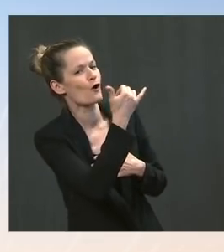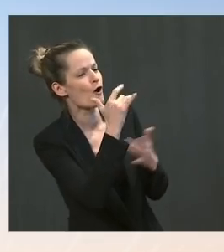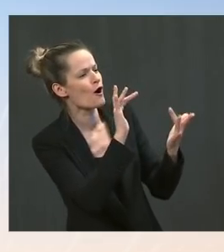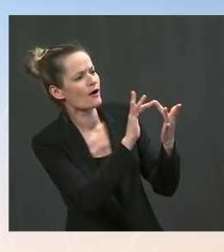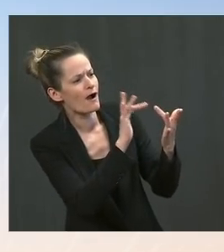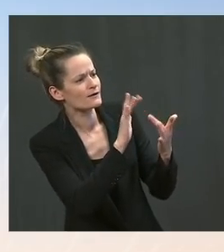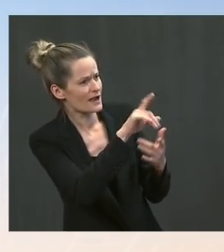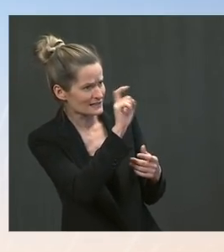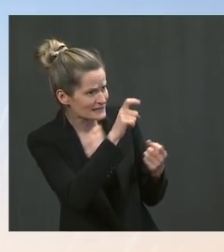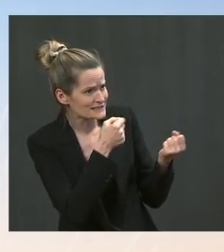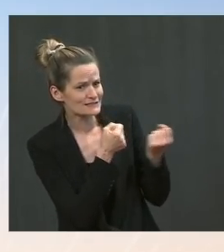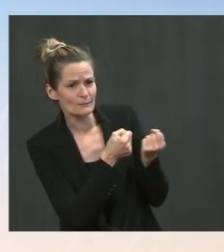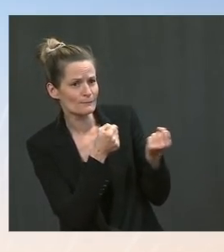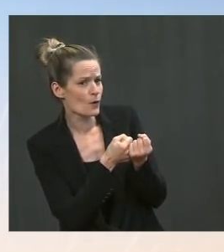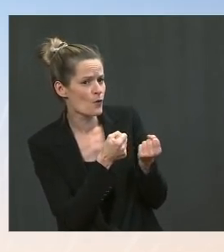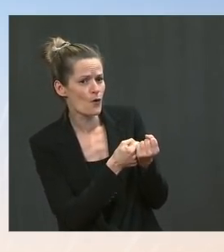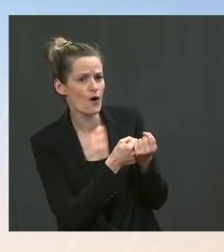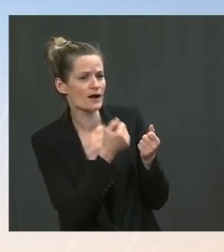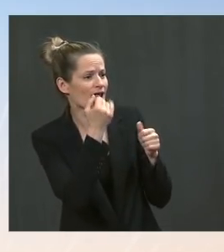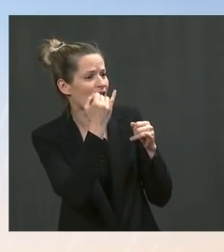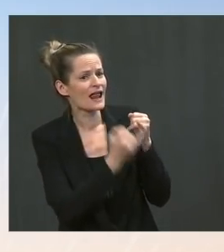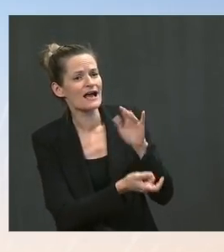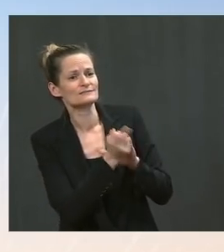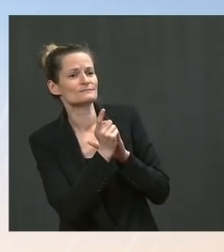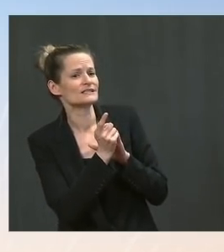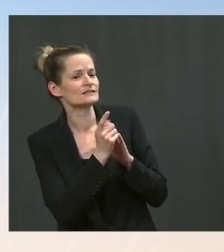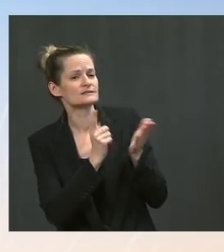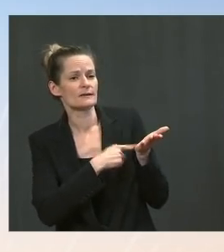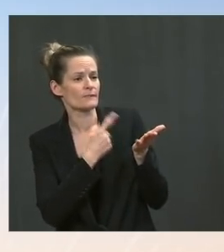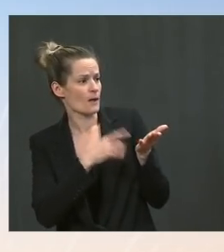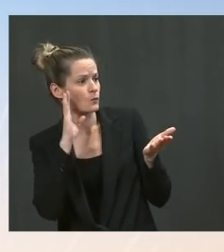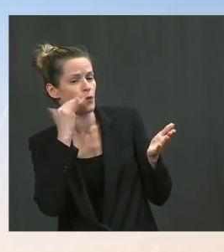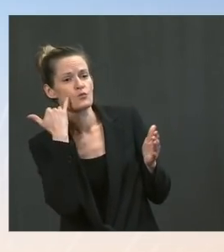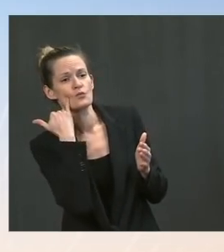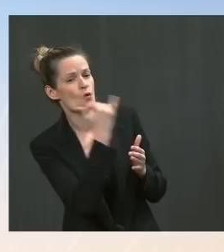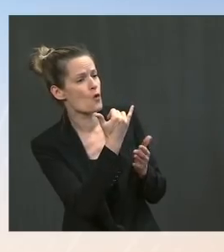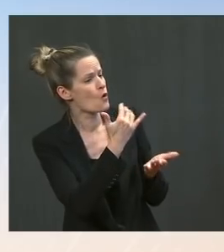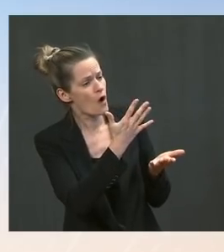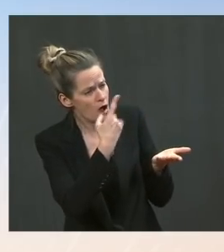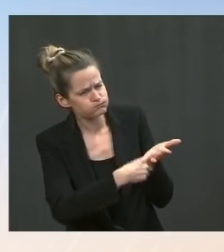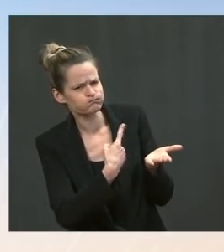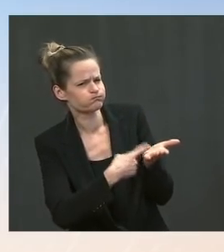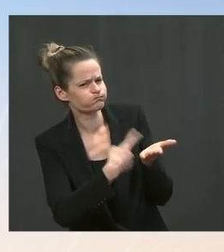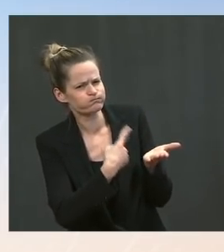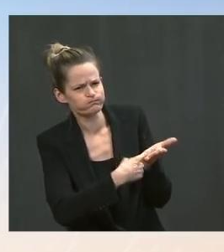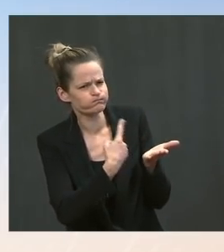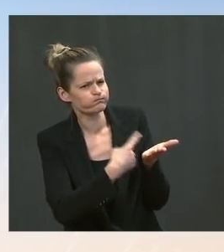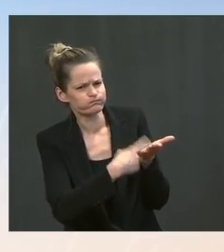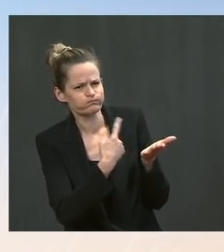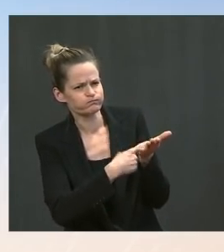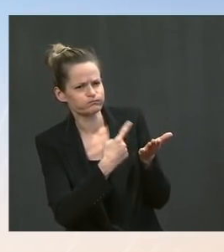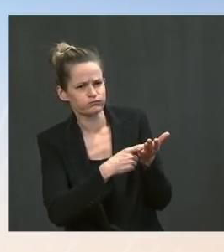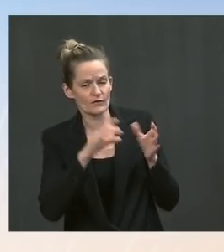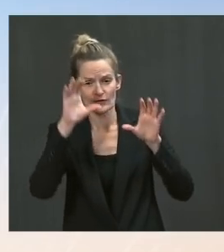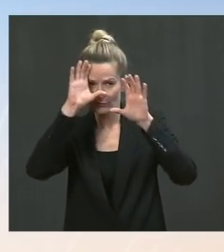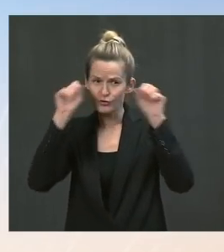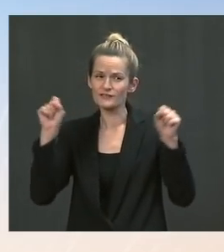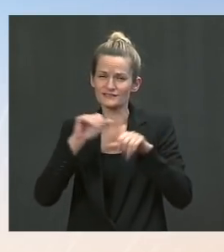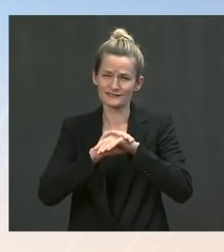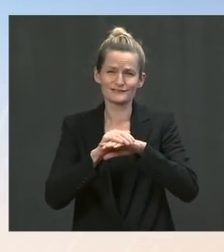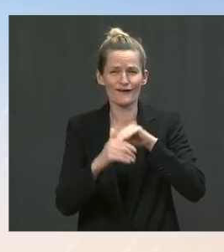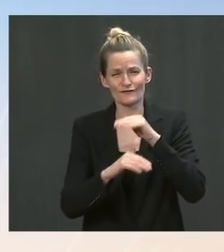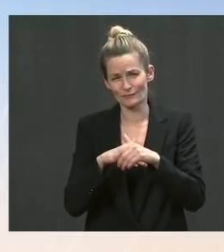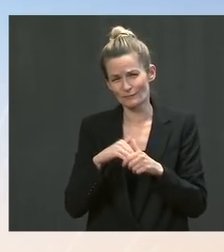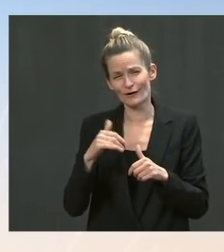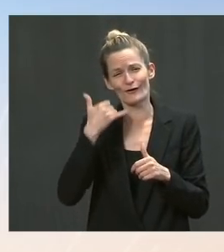not on a schedule, he usually does it on a, you know, moment's notice. Typically, he was in the Senate for 36 years, so quite comfortable for him. And he's prepared to do that.